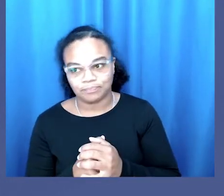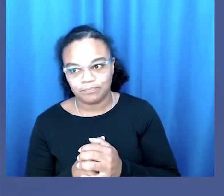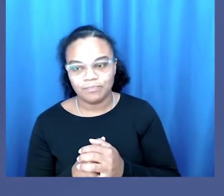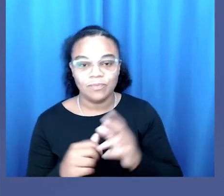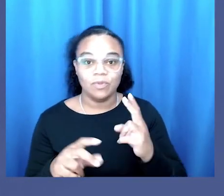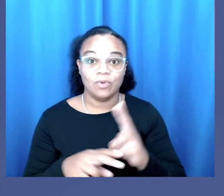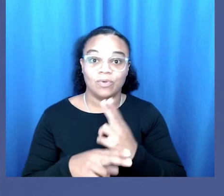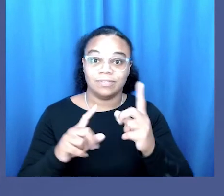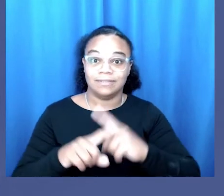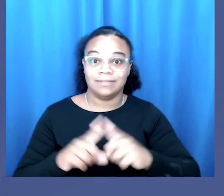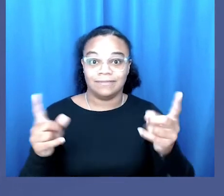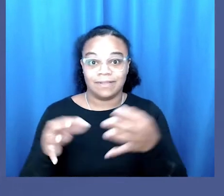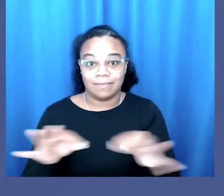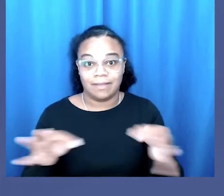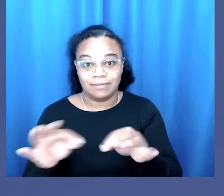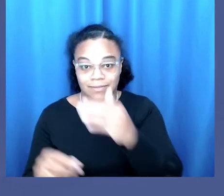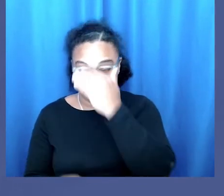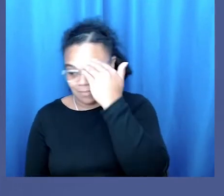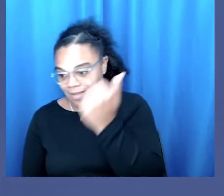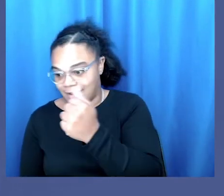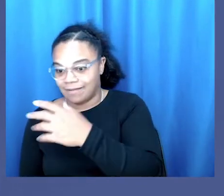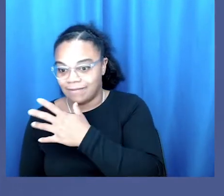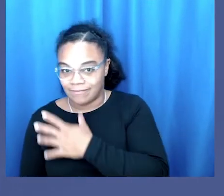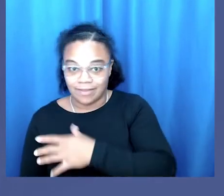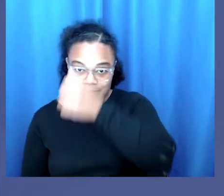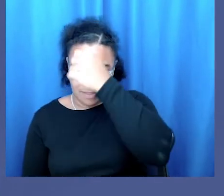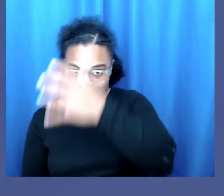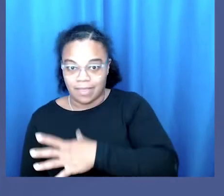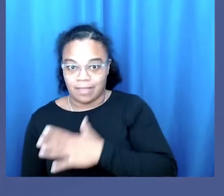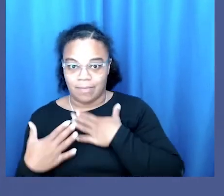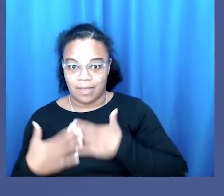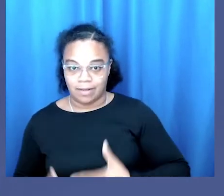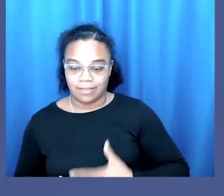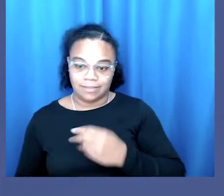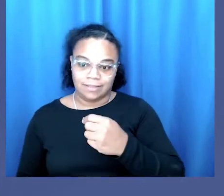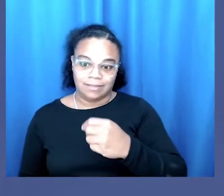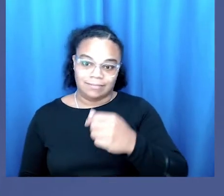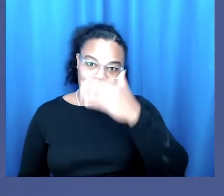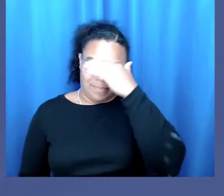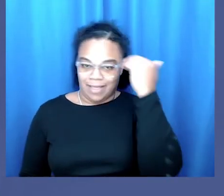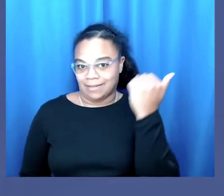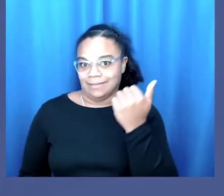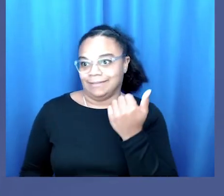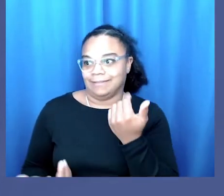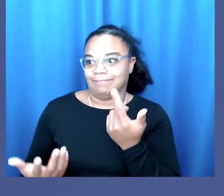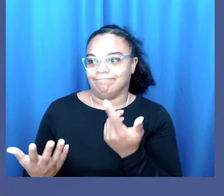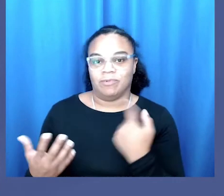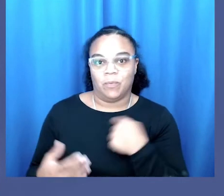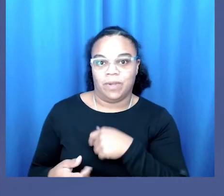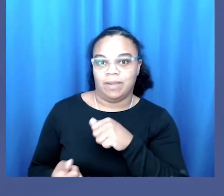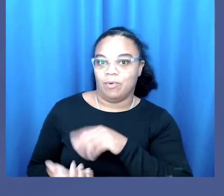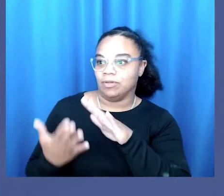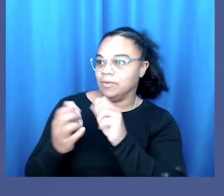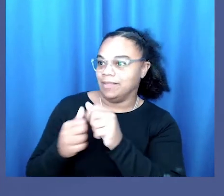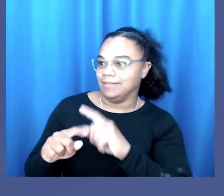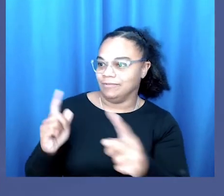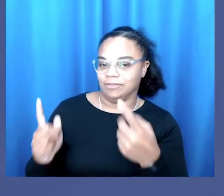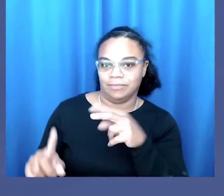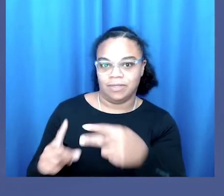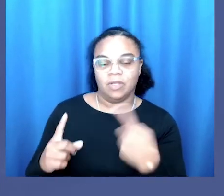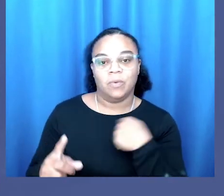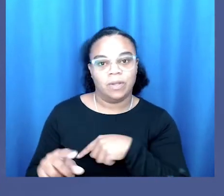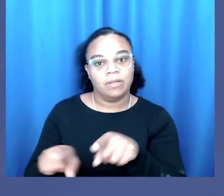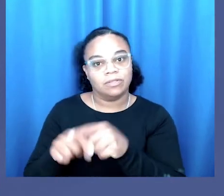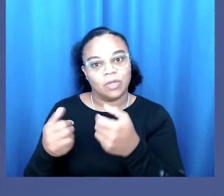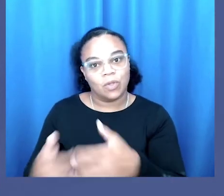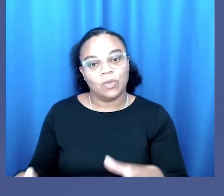displacing black female or male bodies and pathologizing blackness to a certain degree or discussion we lose we also lose